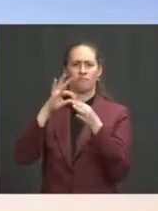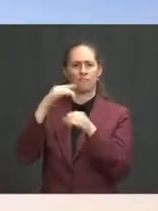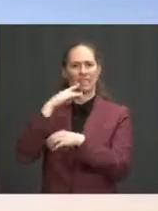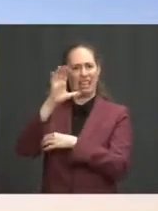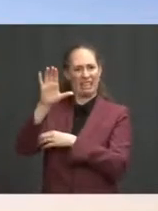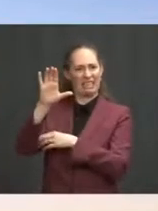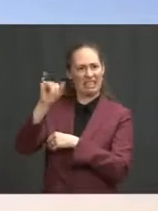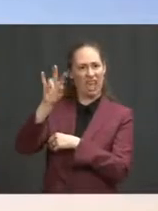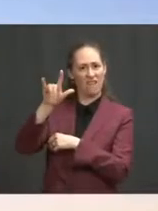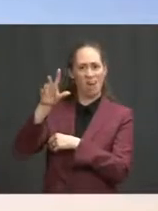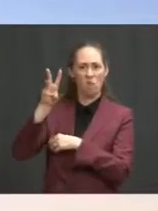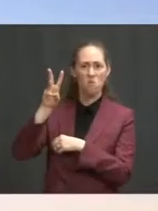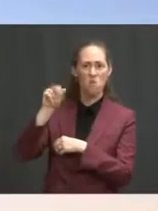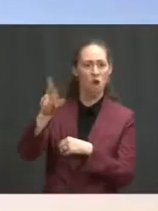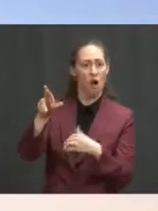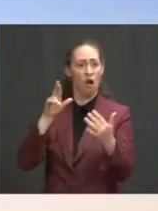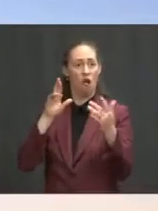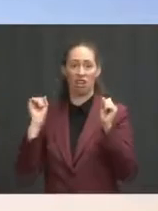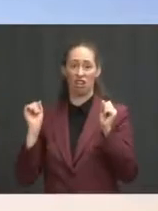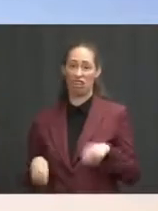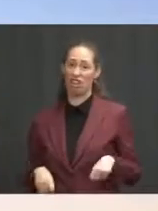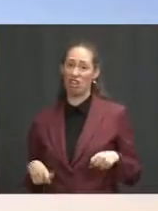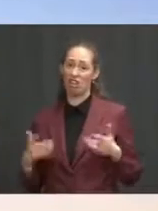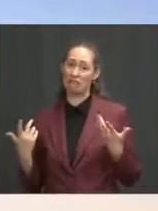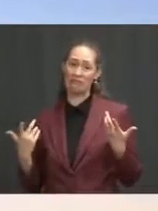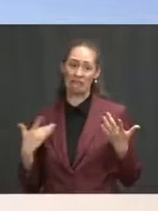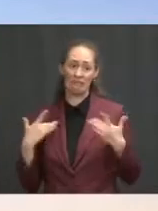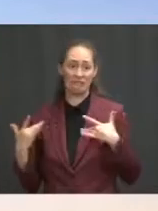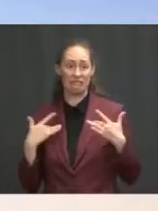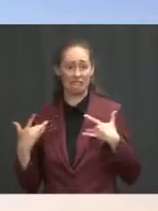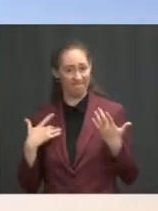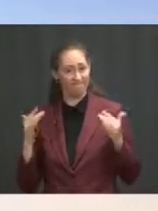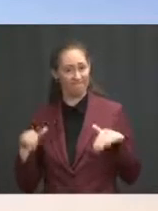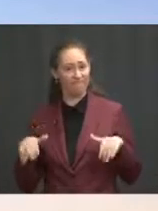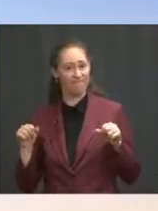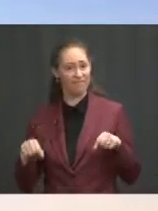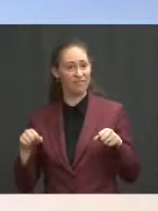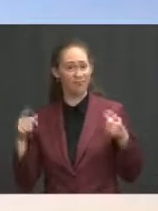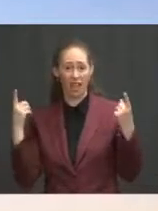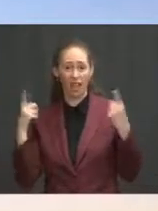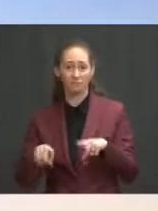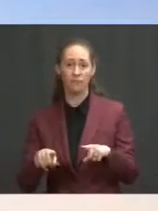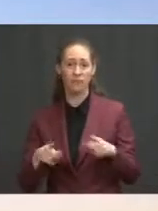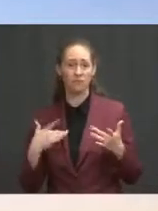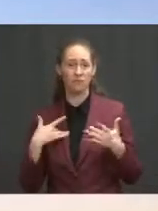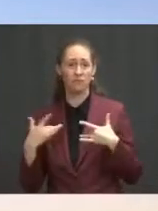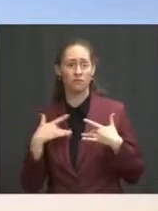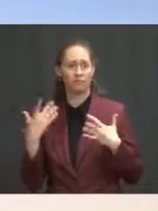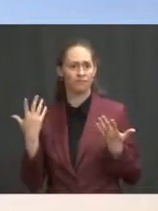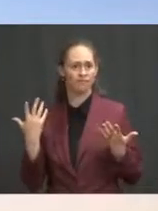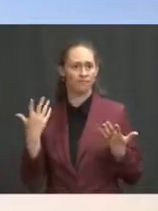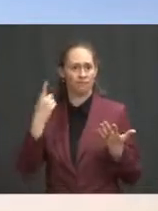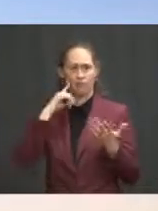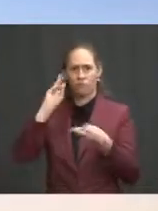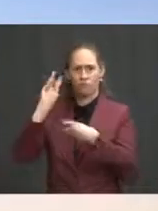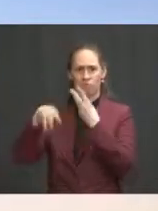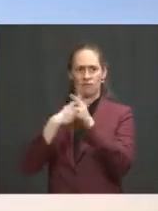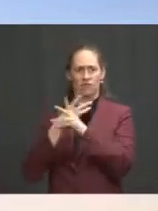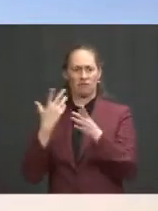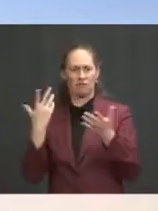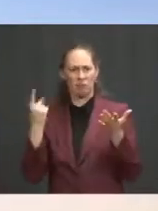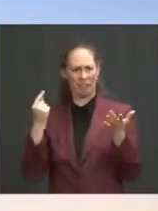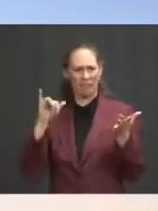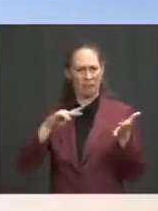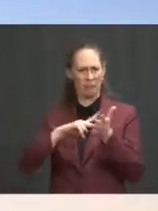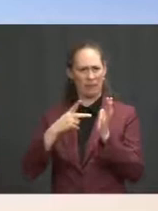it continues on the trajectory it's on. He said that should be a concern for the world. What does the president, what does this White House say